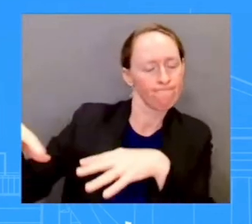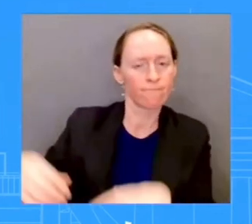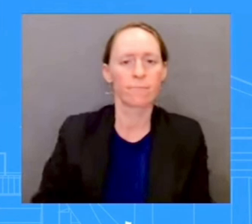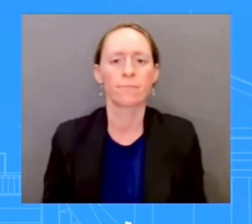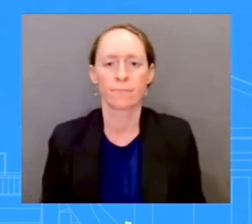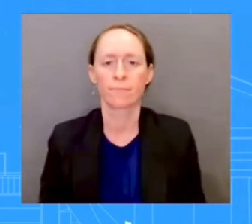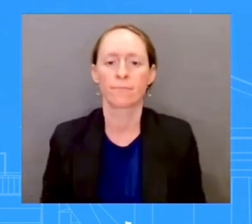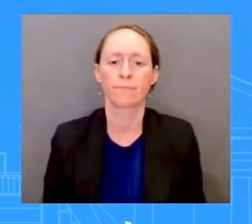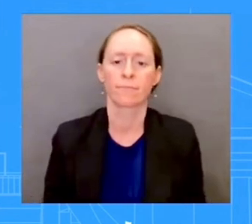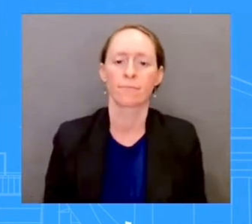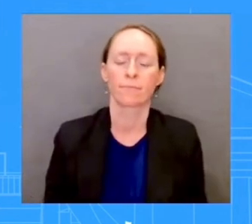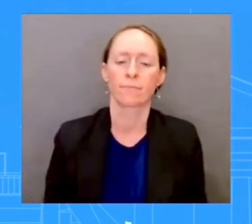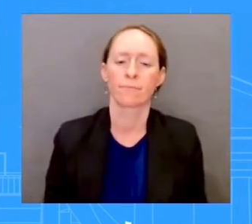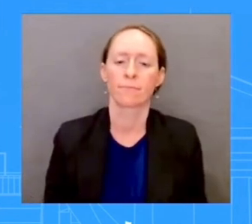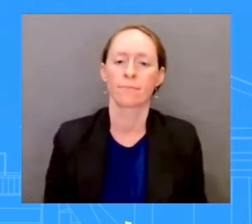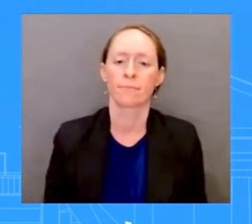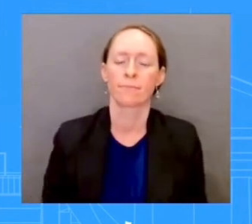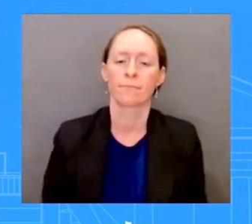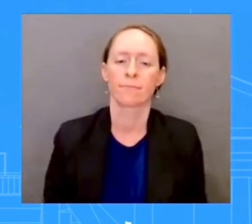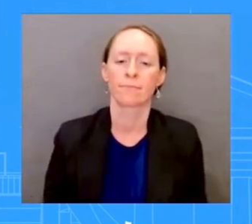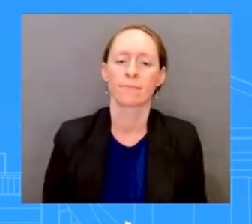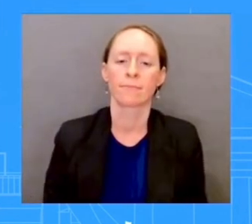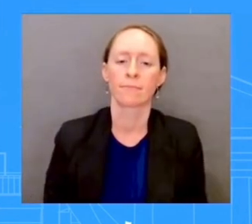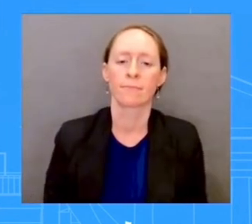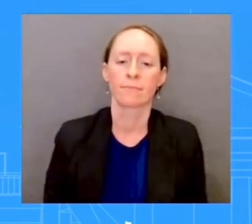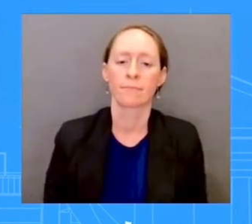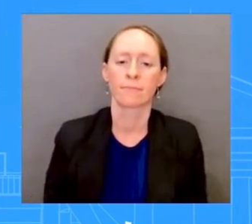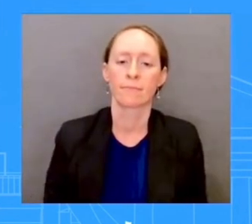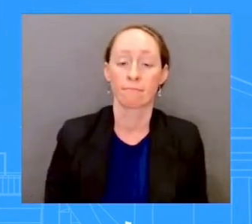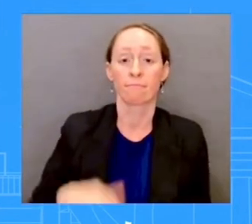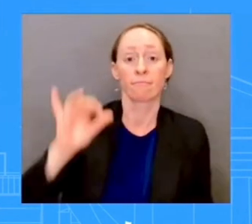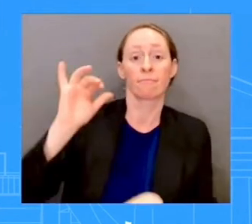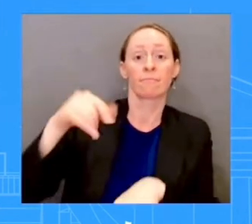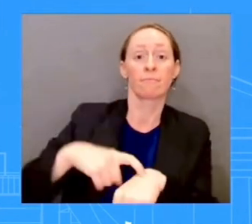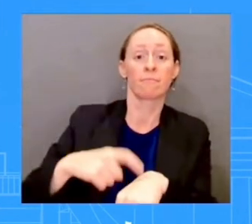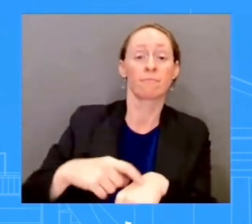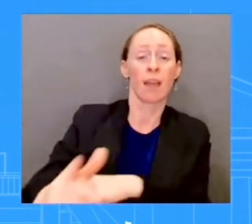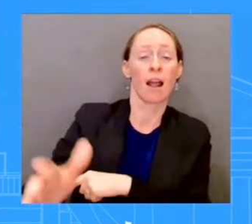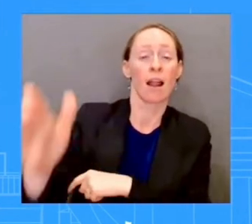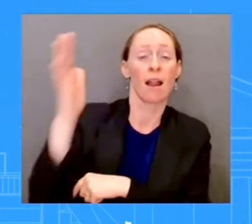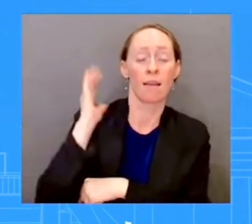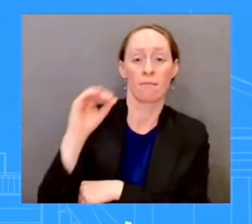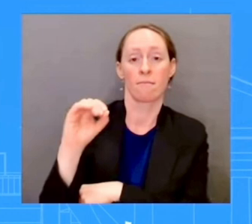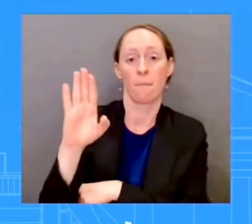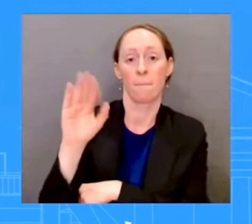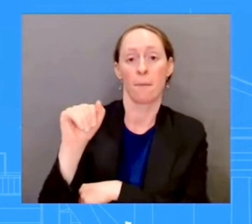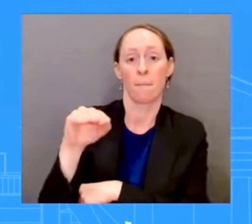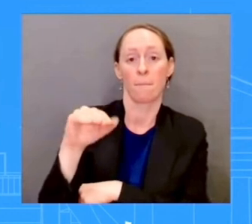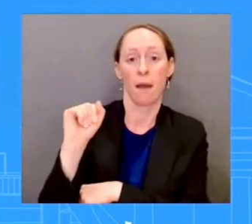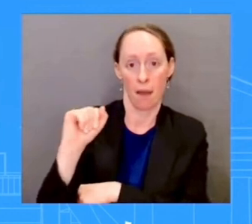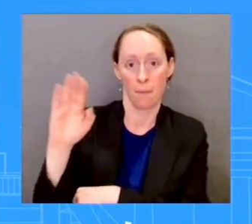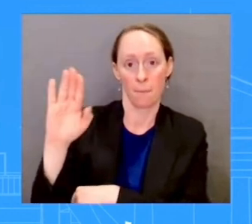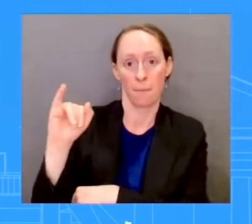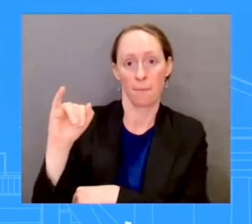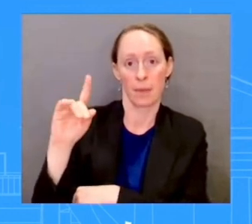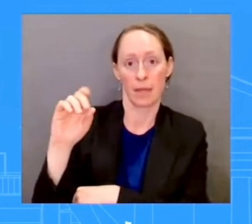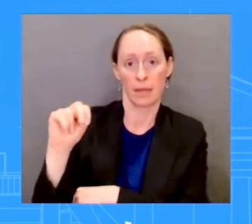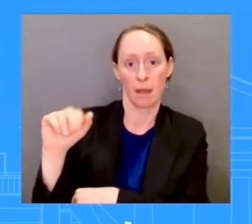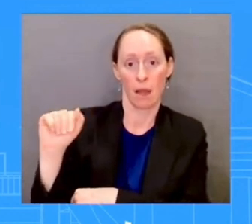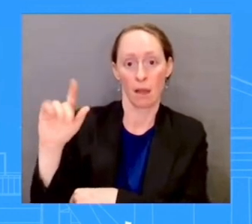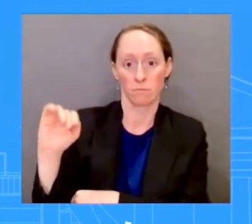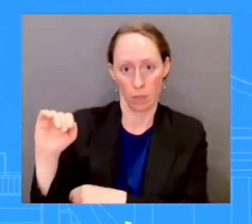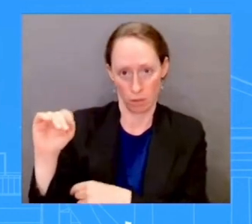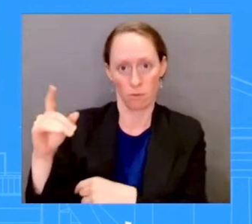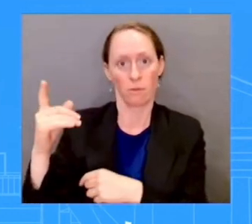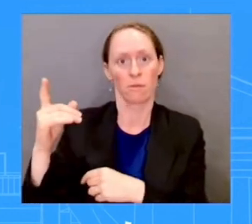spent more than $200 million on hardening the grid in Florida by putting in stronger power poles and smart